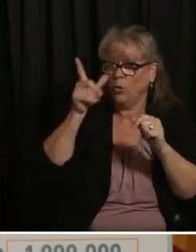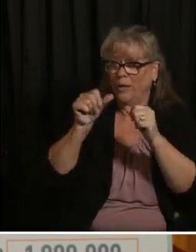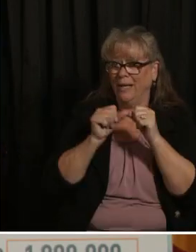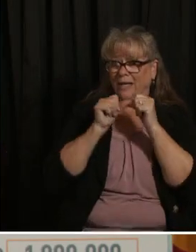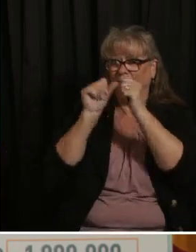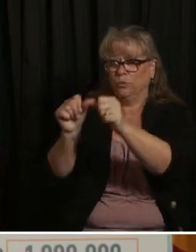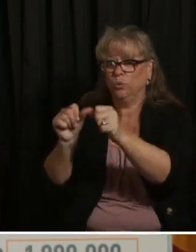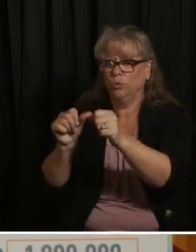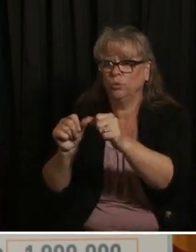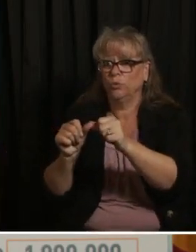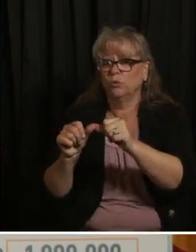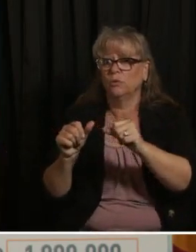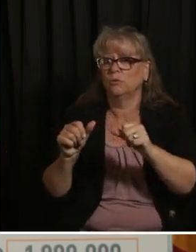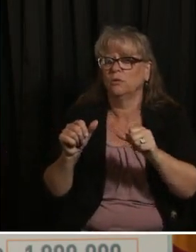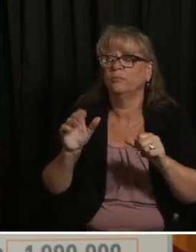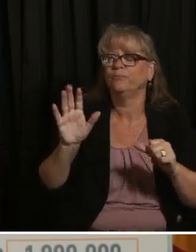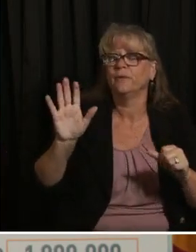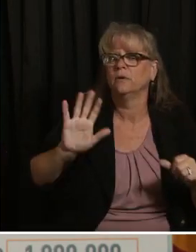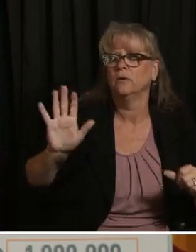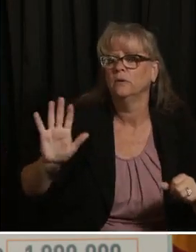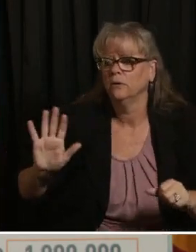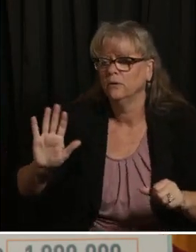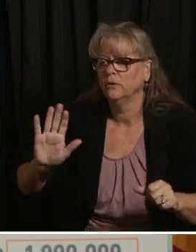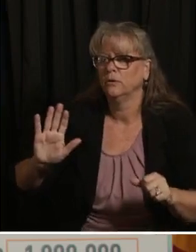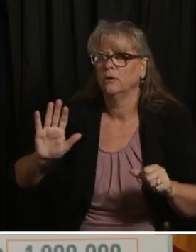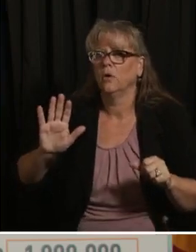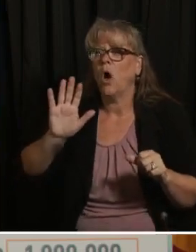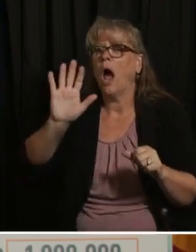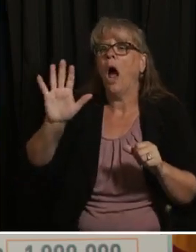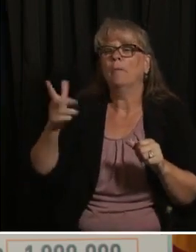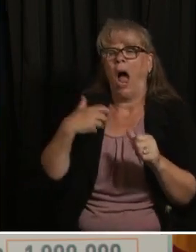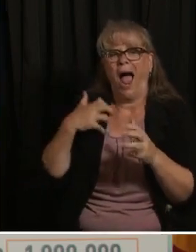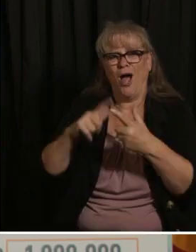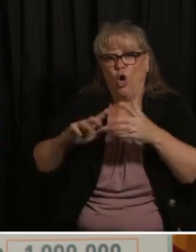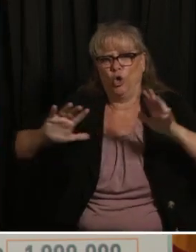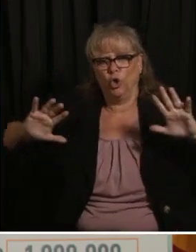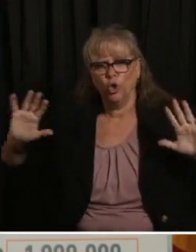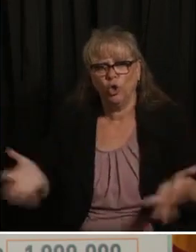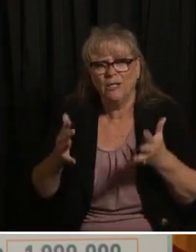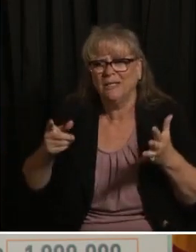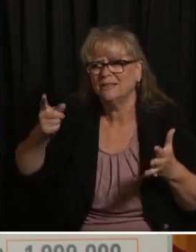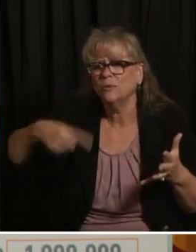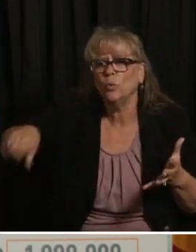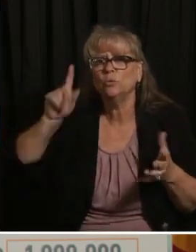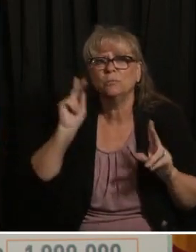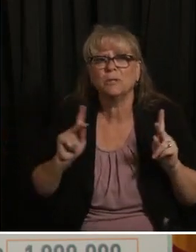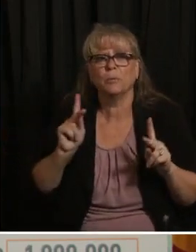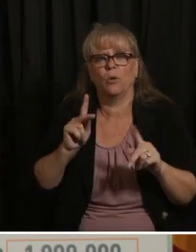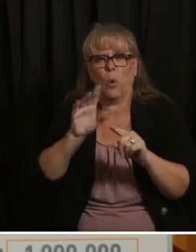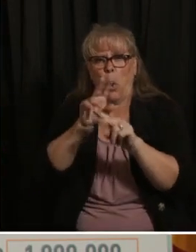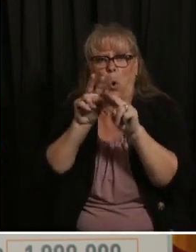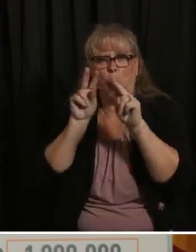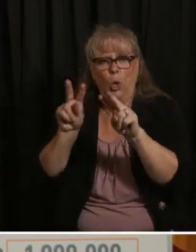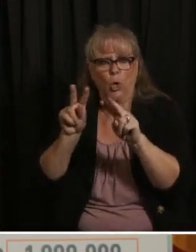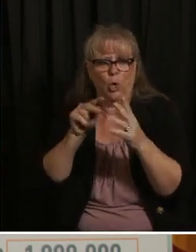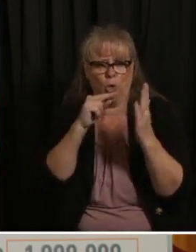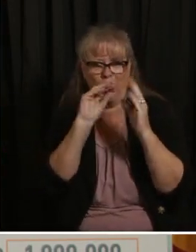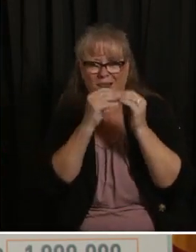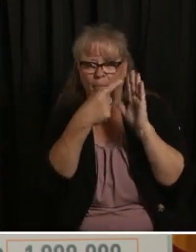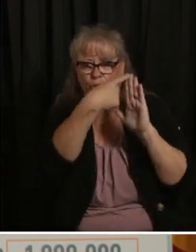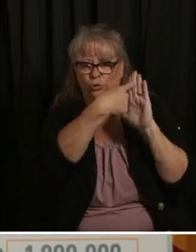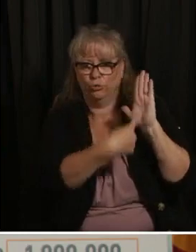you know i want to encourage you to um when you're looking at stuff it remember it can't it can't go up